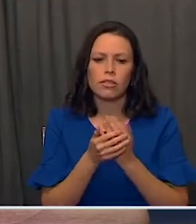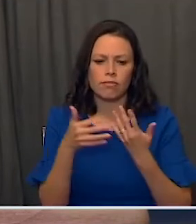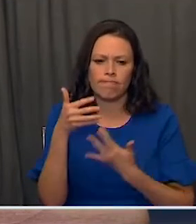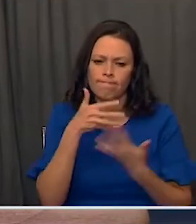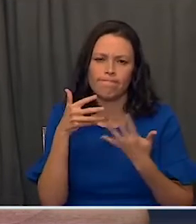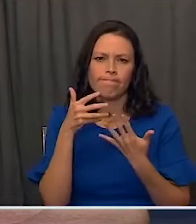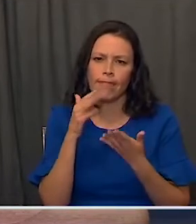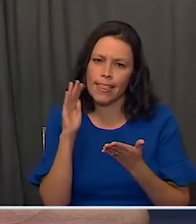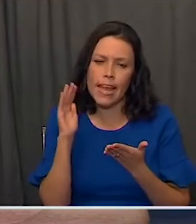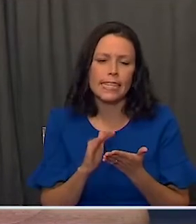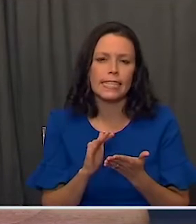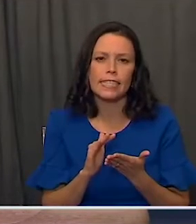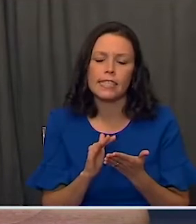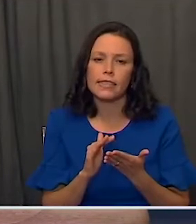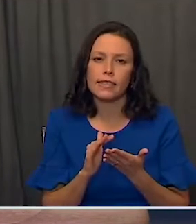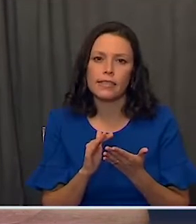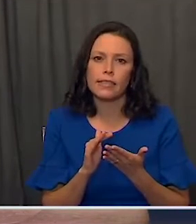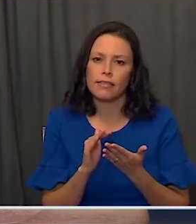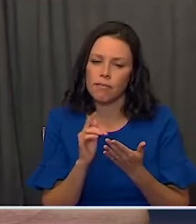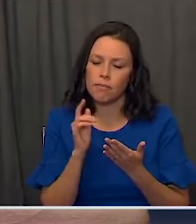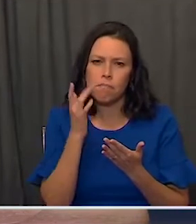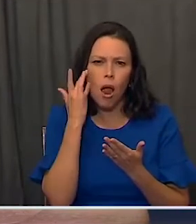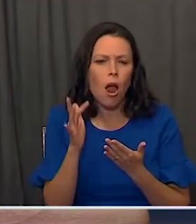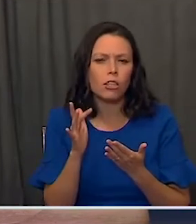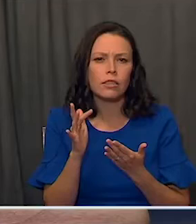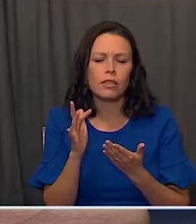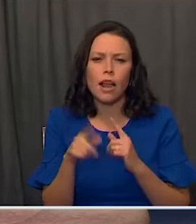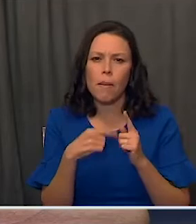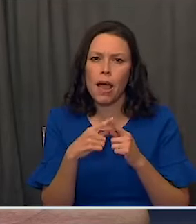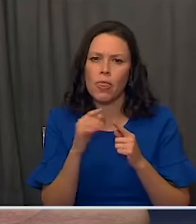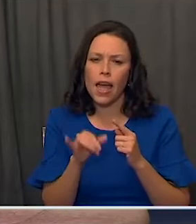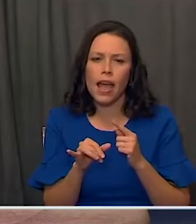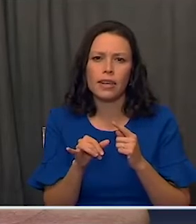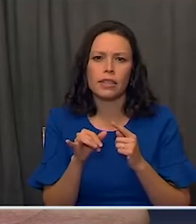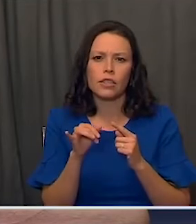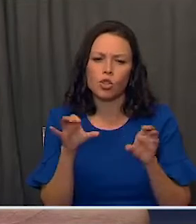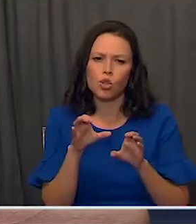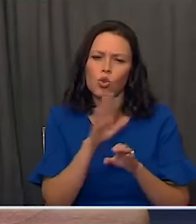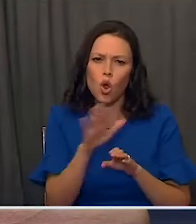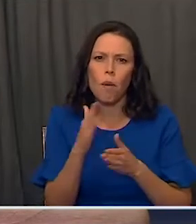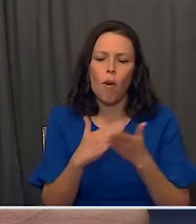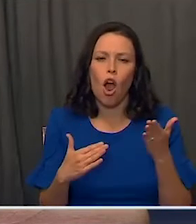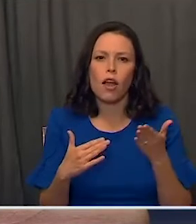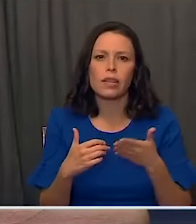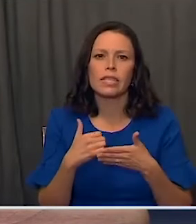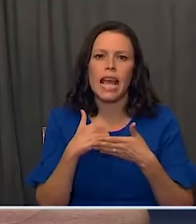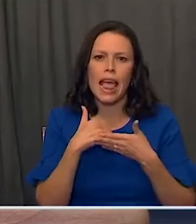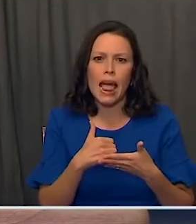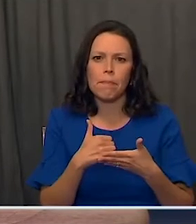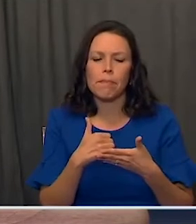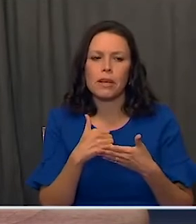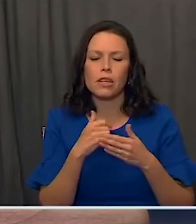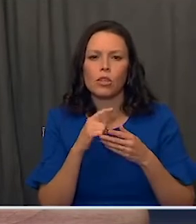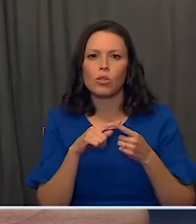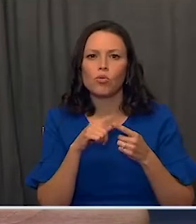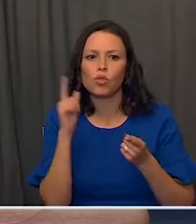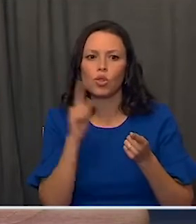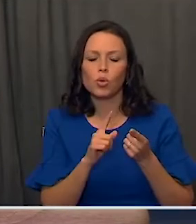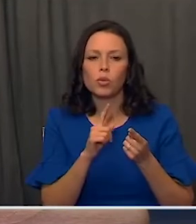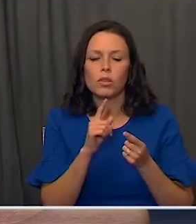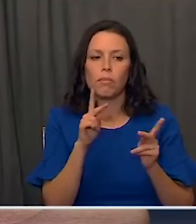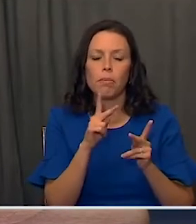social distancing, hand washing, smartness about crowds, doing our part to help identify the silent epidemic.